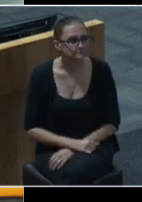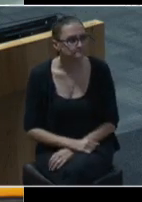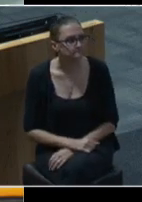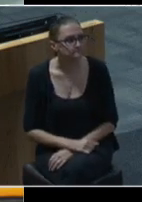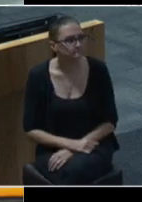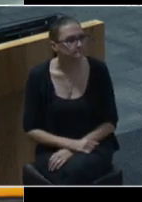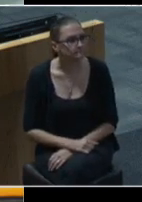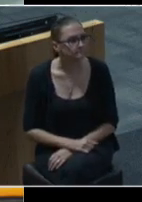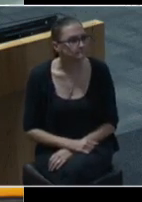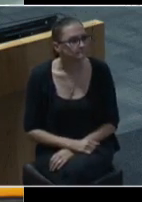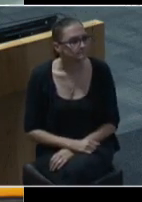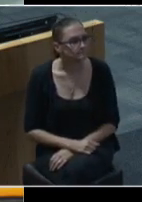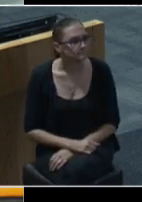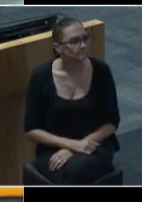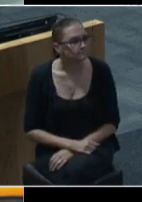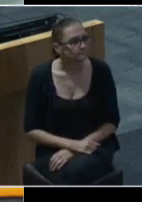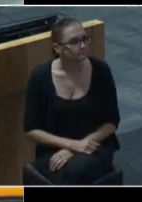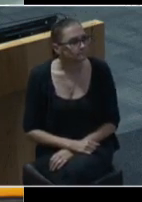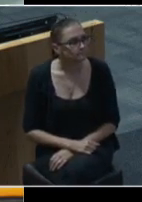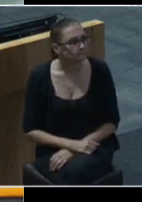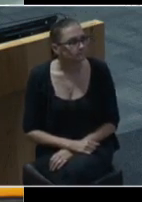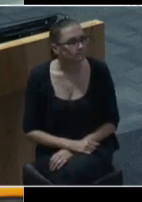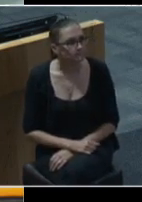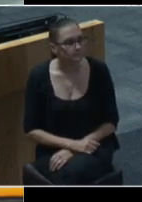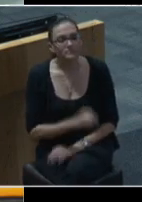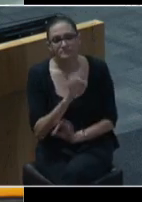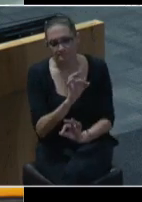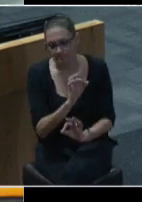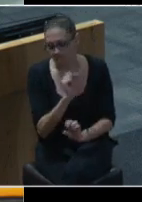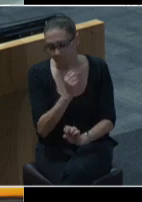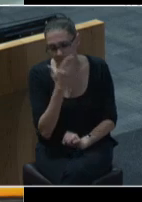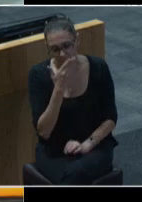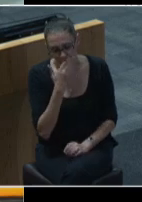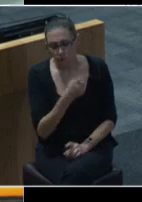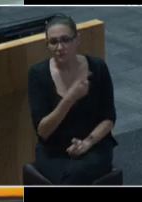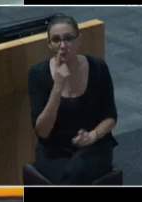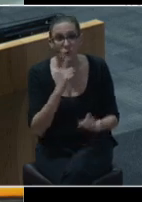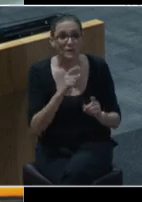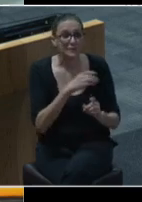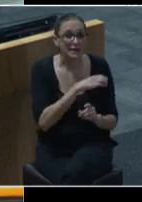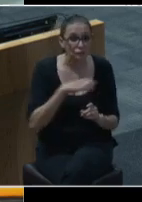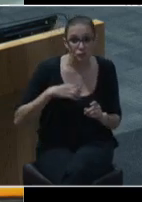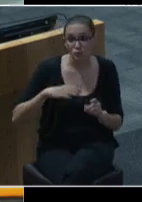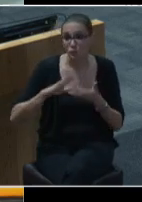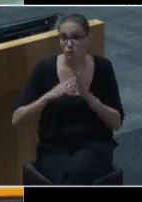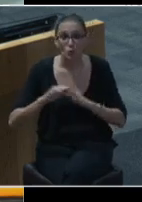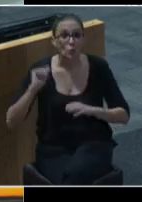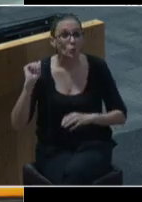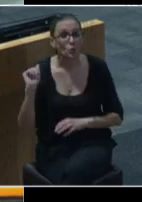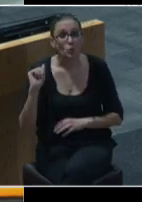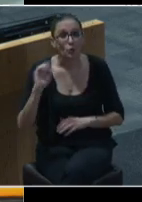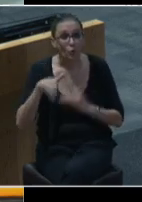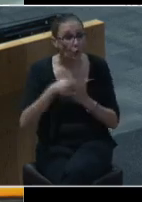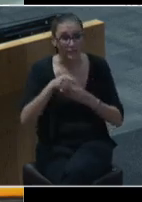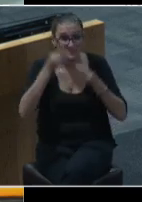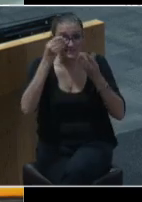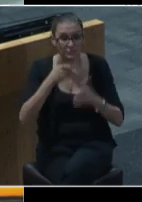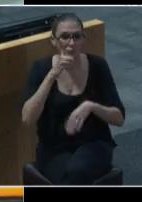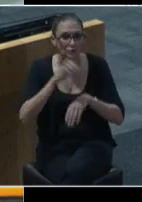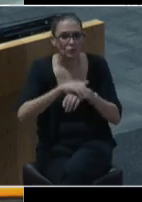Thank you, council member. And for the council and for the community, all this information is going to be on the city's website,